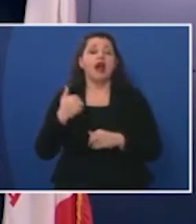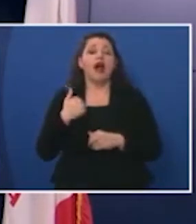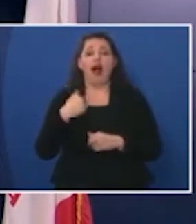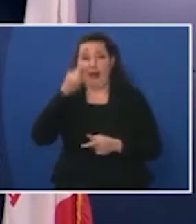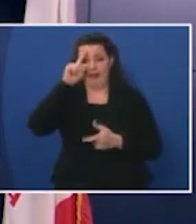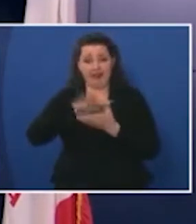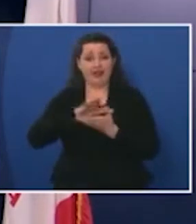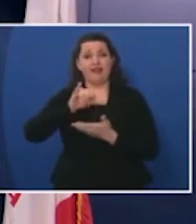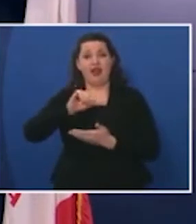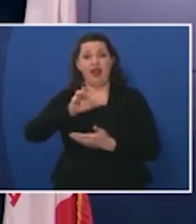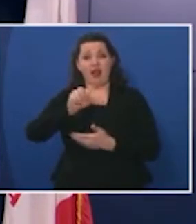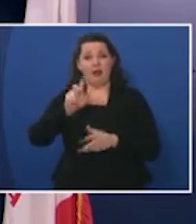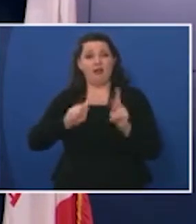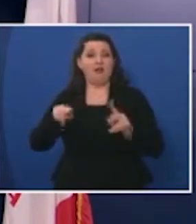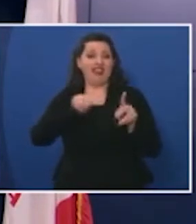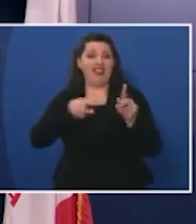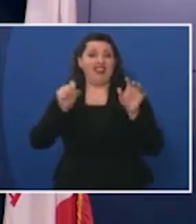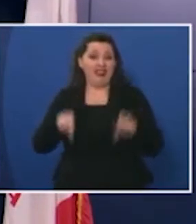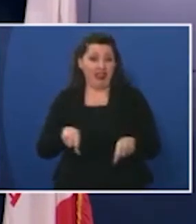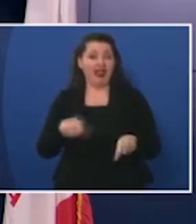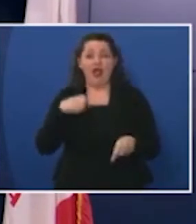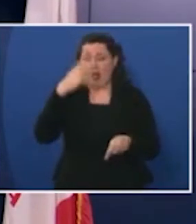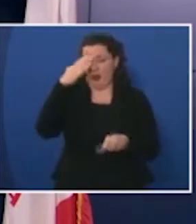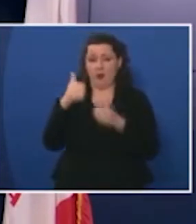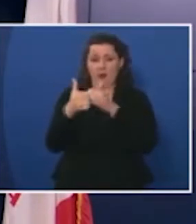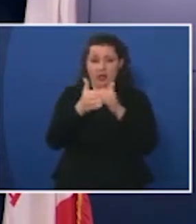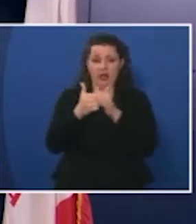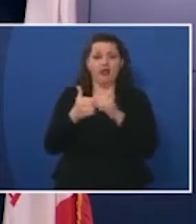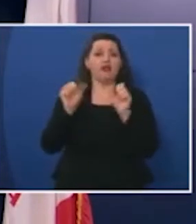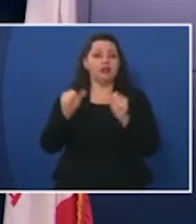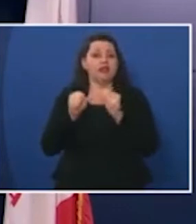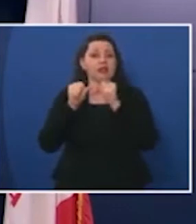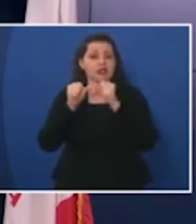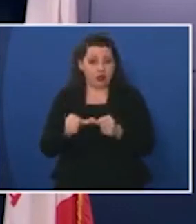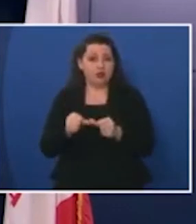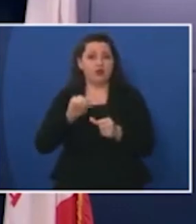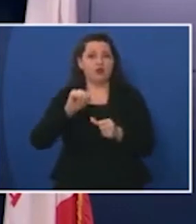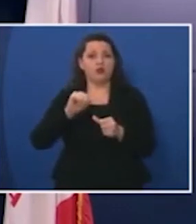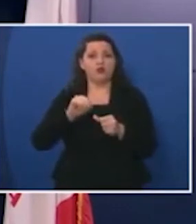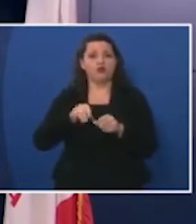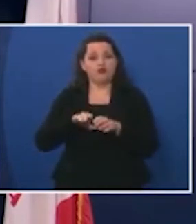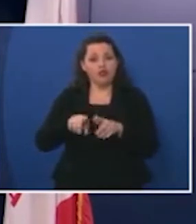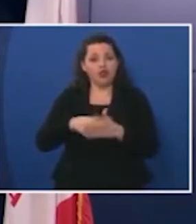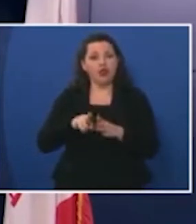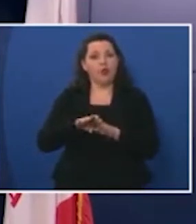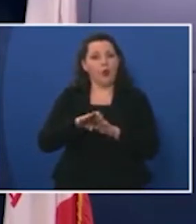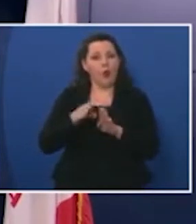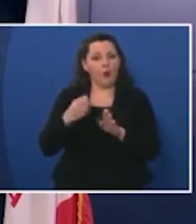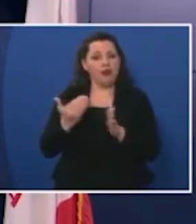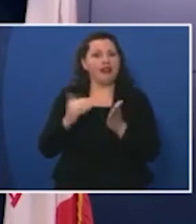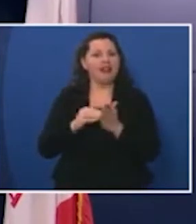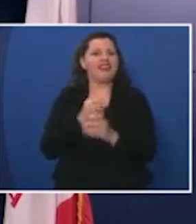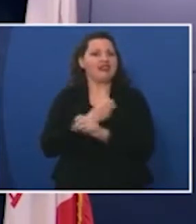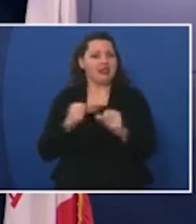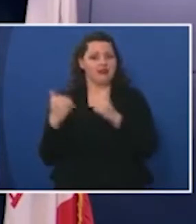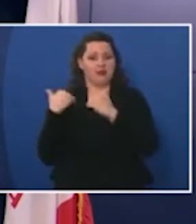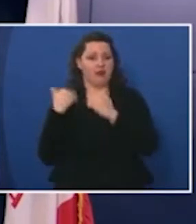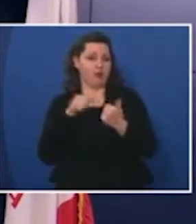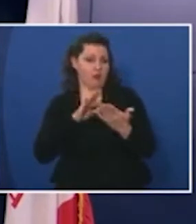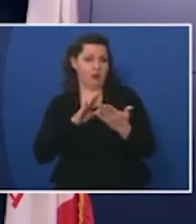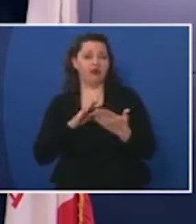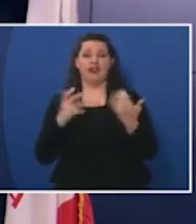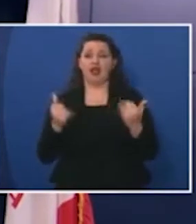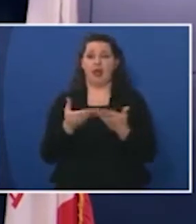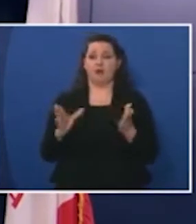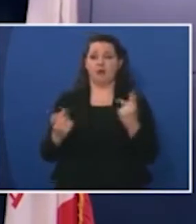Iowans and I know that together we can continue to move this state forward in a safe and a responsible manner and with that